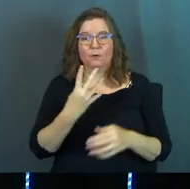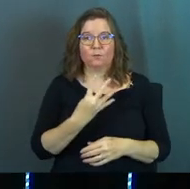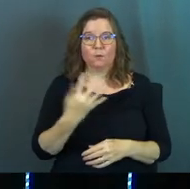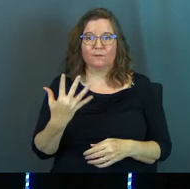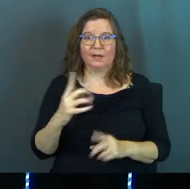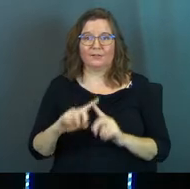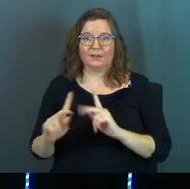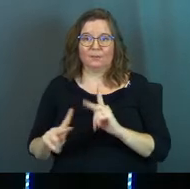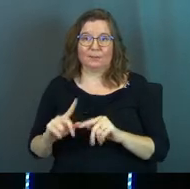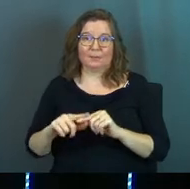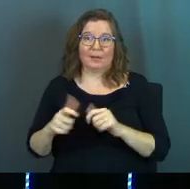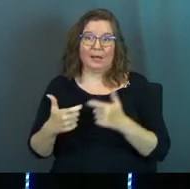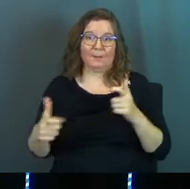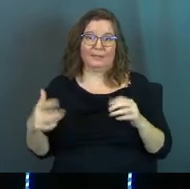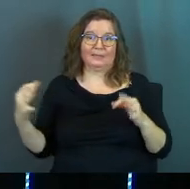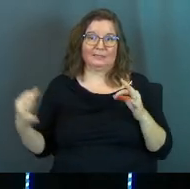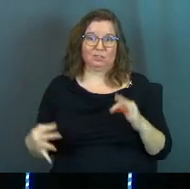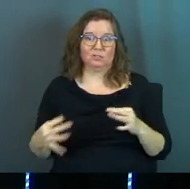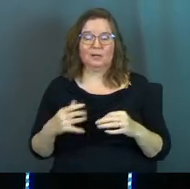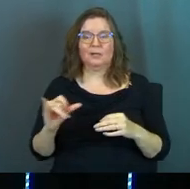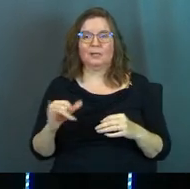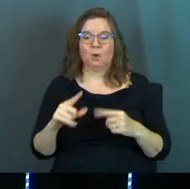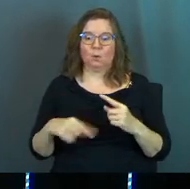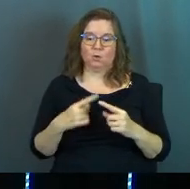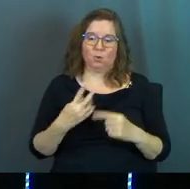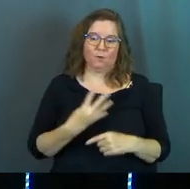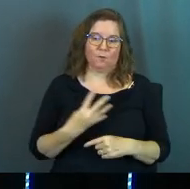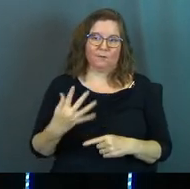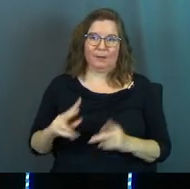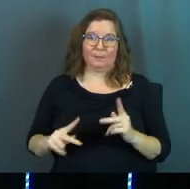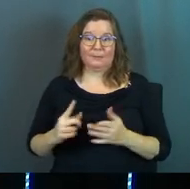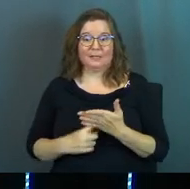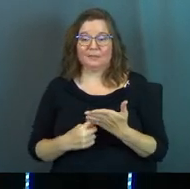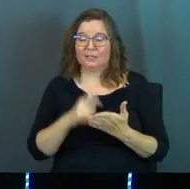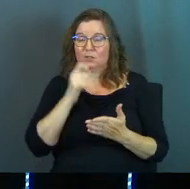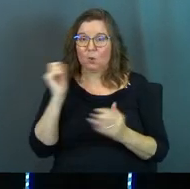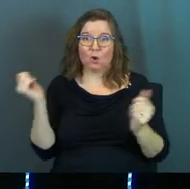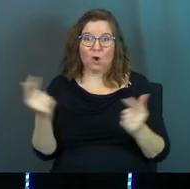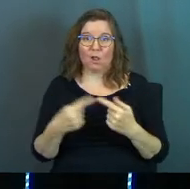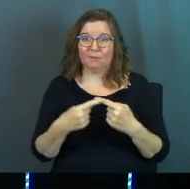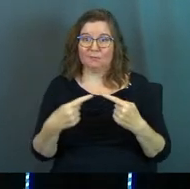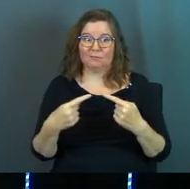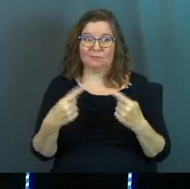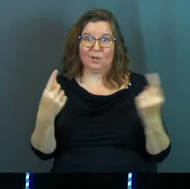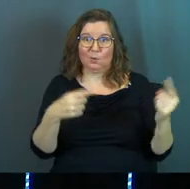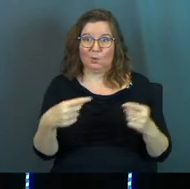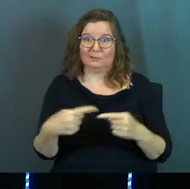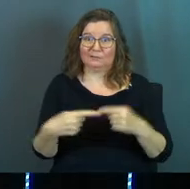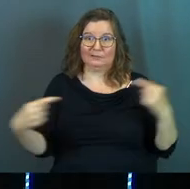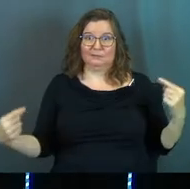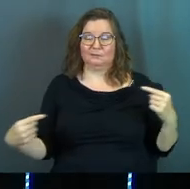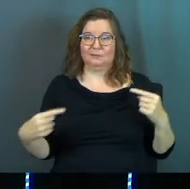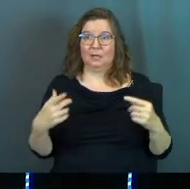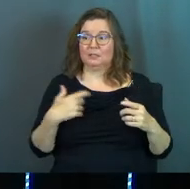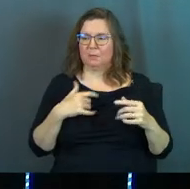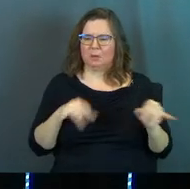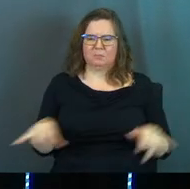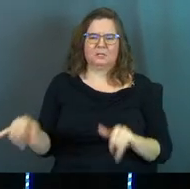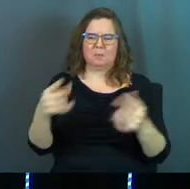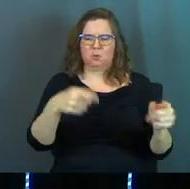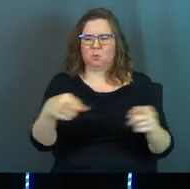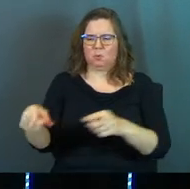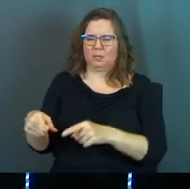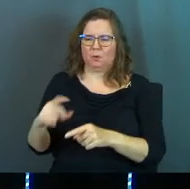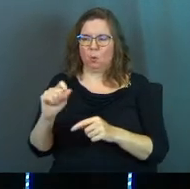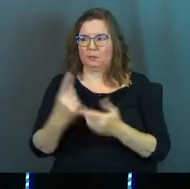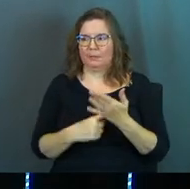to four or five people, depending on how big the decision is. And it's like when you go to four or five people, sometimes they don't all agree. Sometimes it's a slam dunk issue, right? And they're all like, oh,